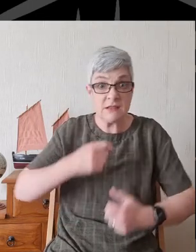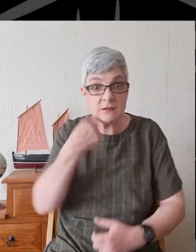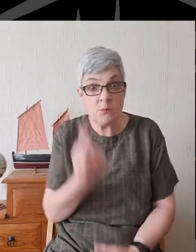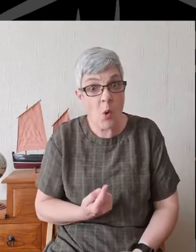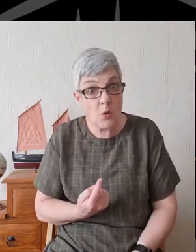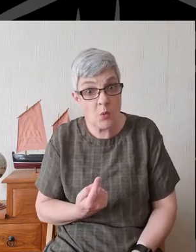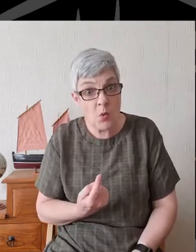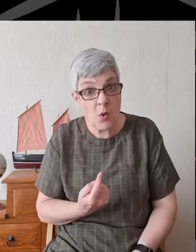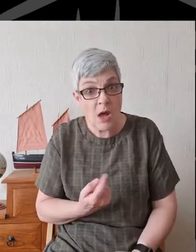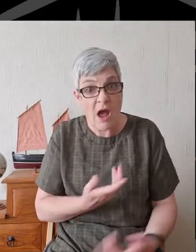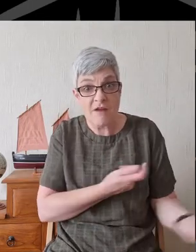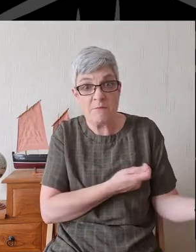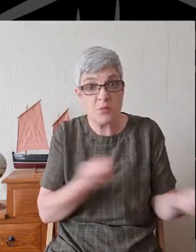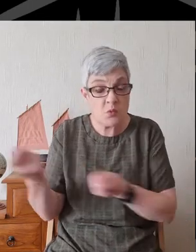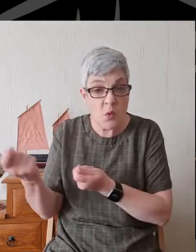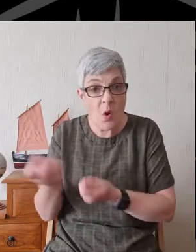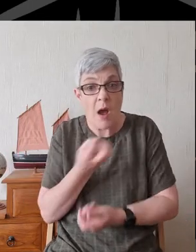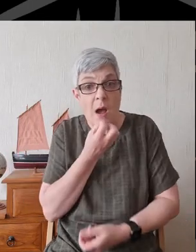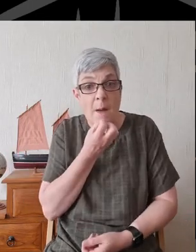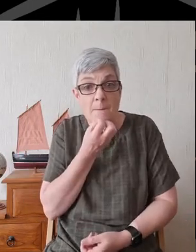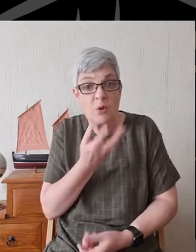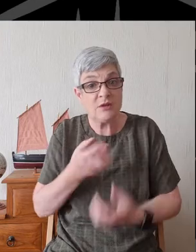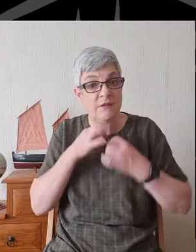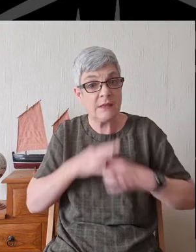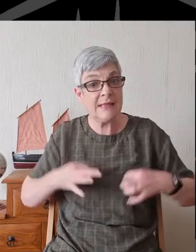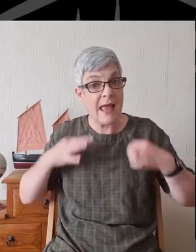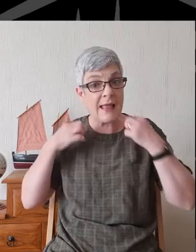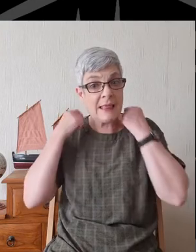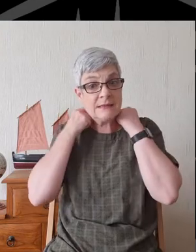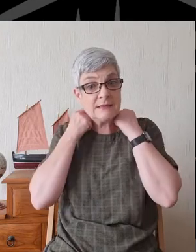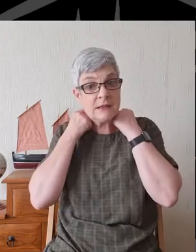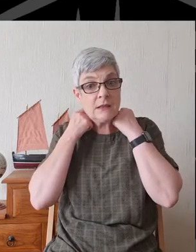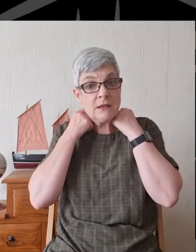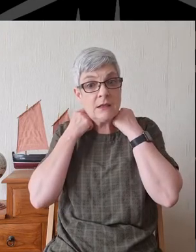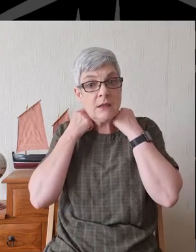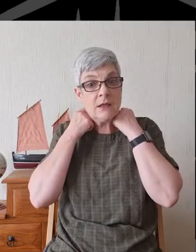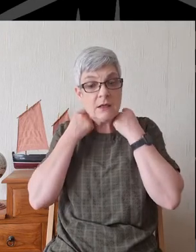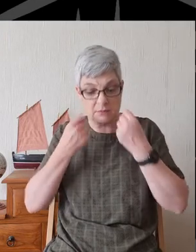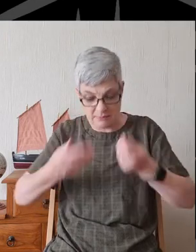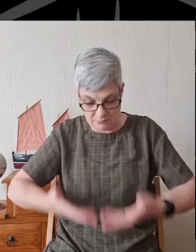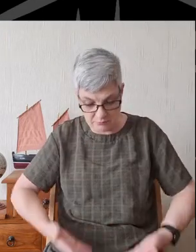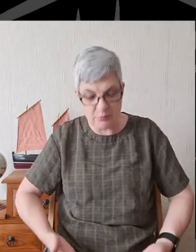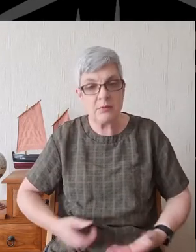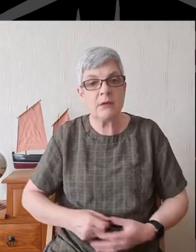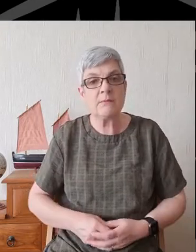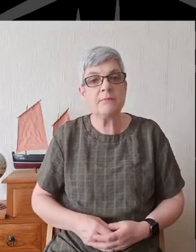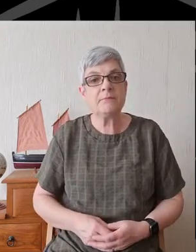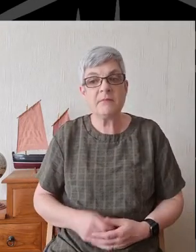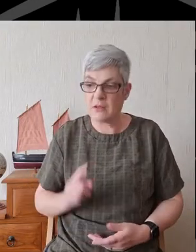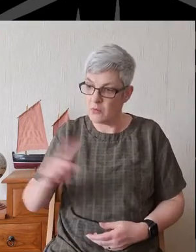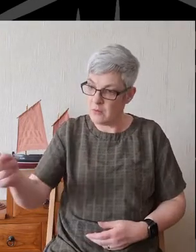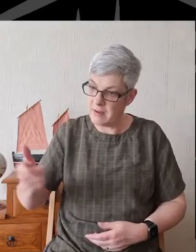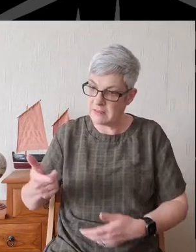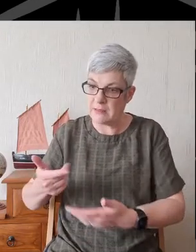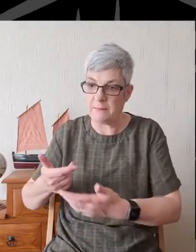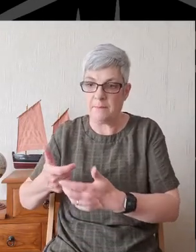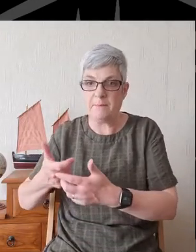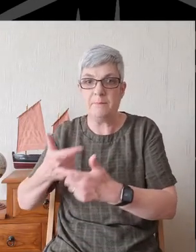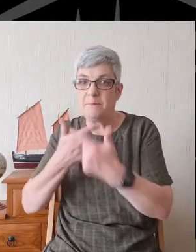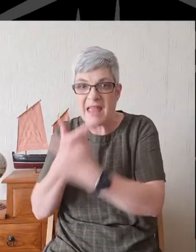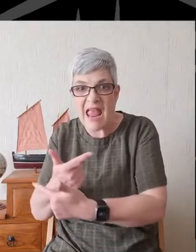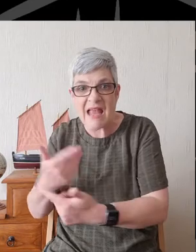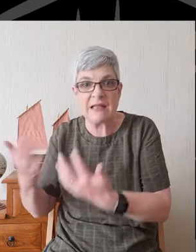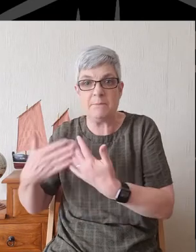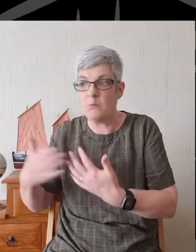bought you this beautiful necklace and he gives this necklace and lays it on her lap but then he goes back to the bed and has more women and a